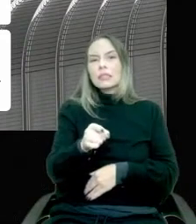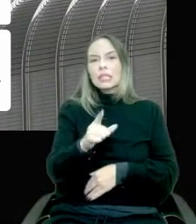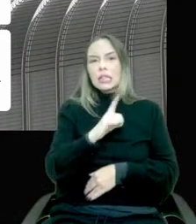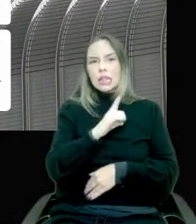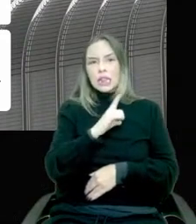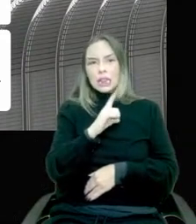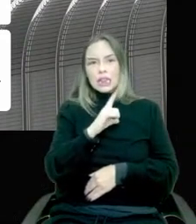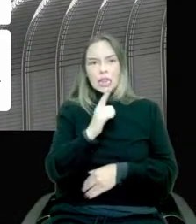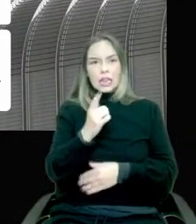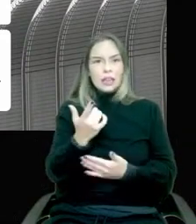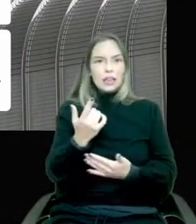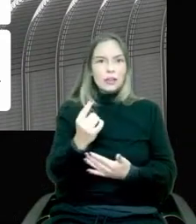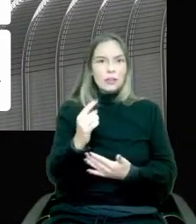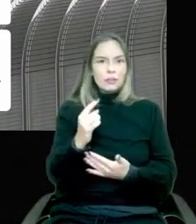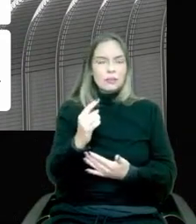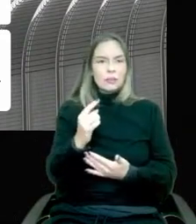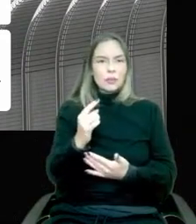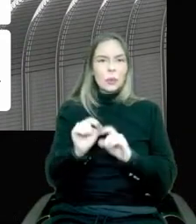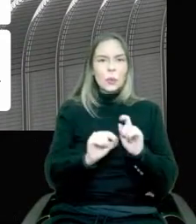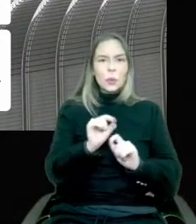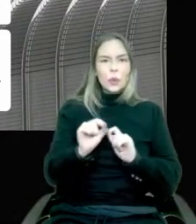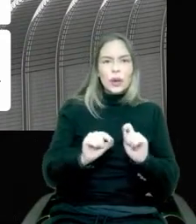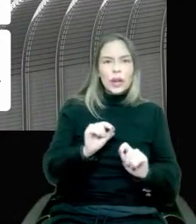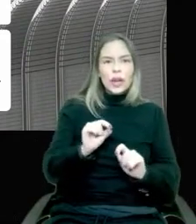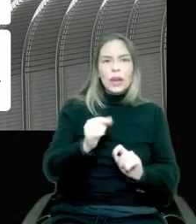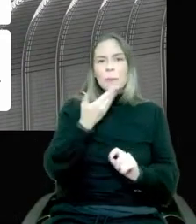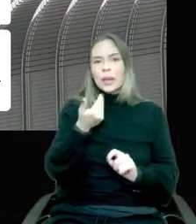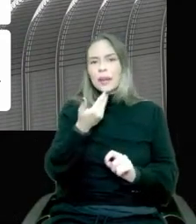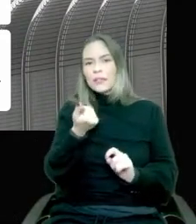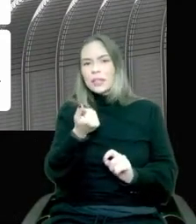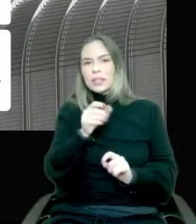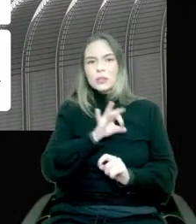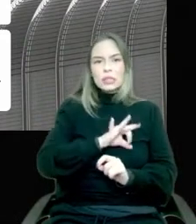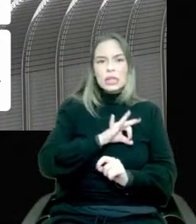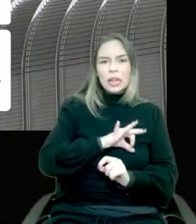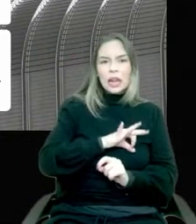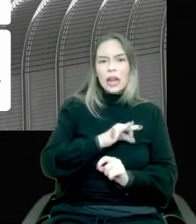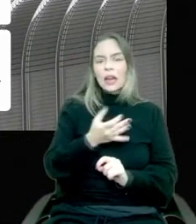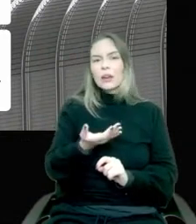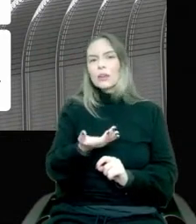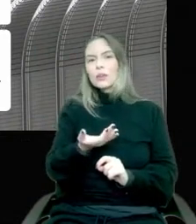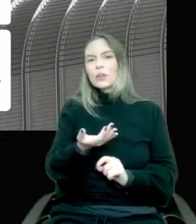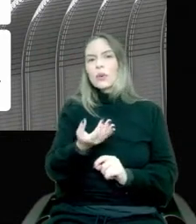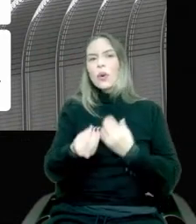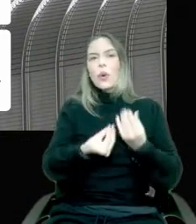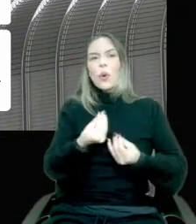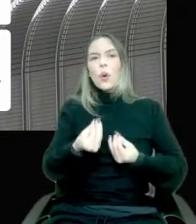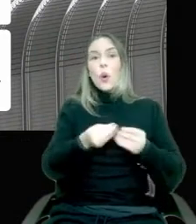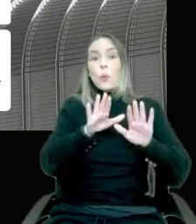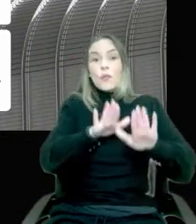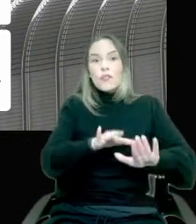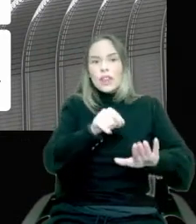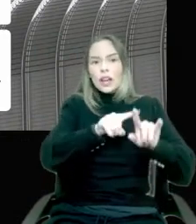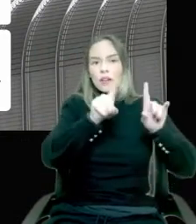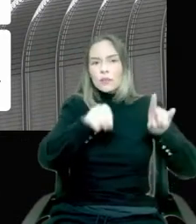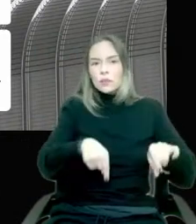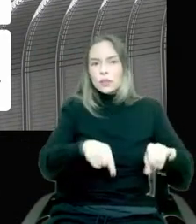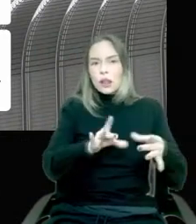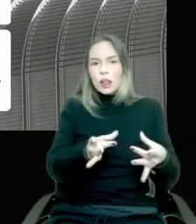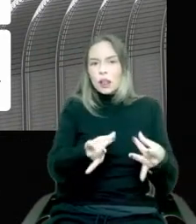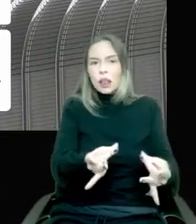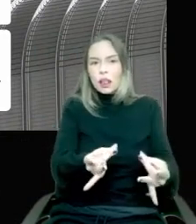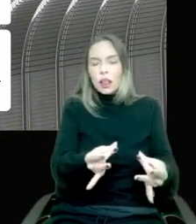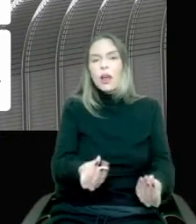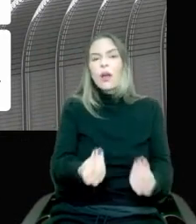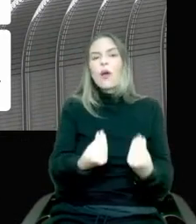Are they going to say, what is my benefit? How do you retain the employee? How do you make sure that they satisfy?